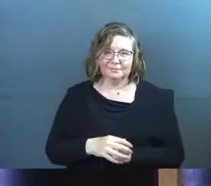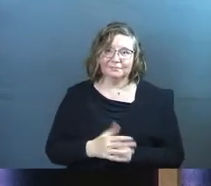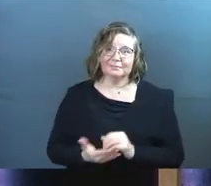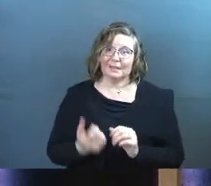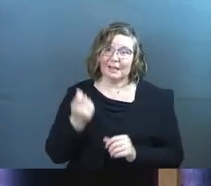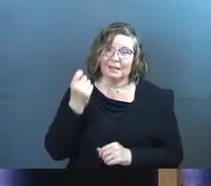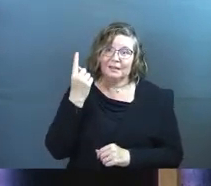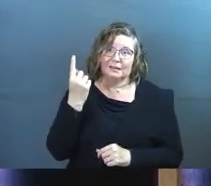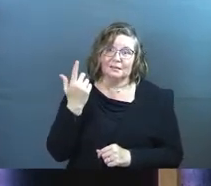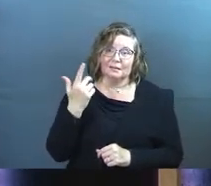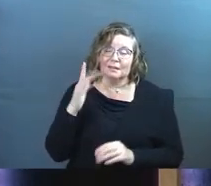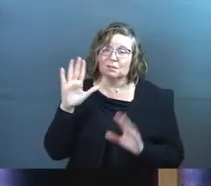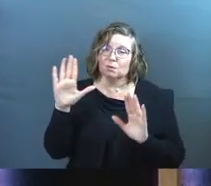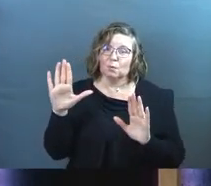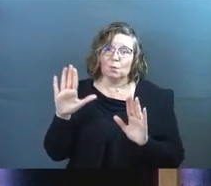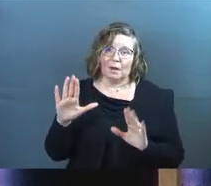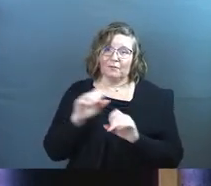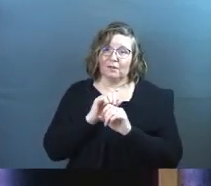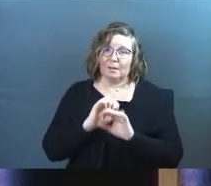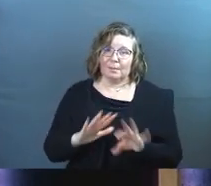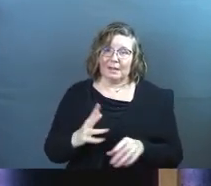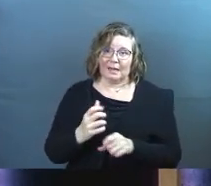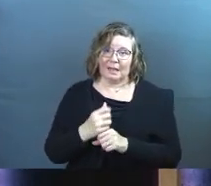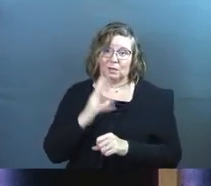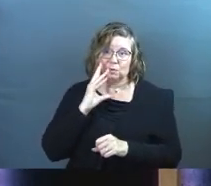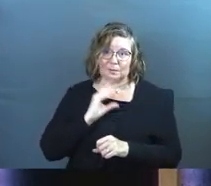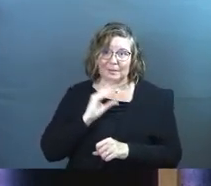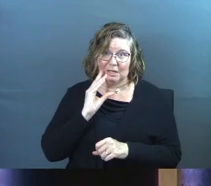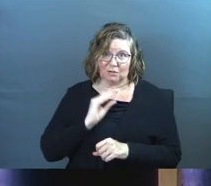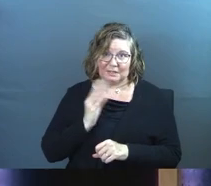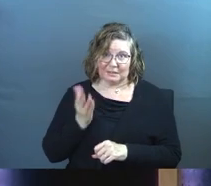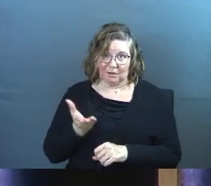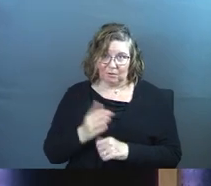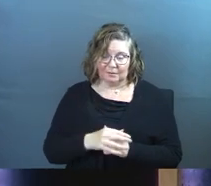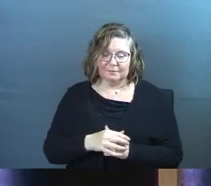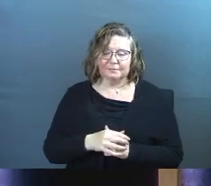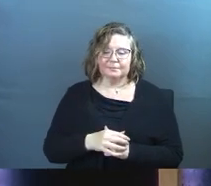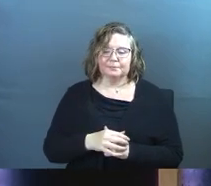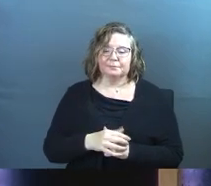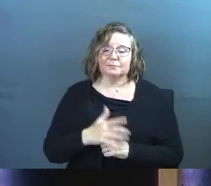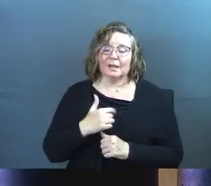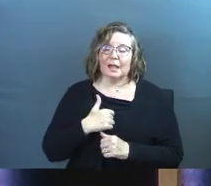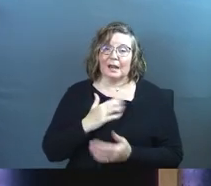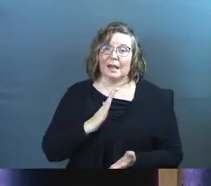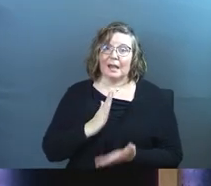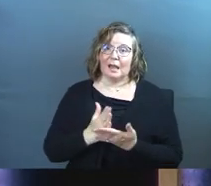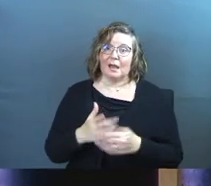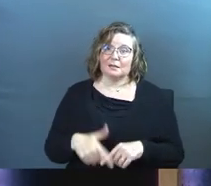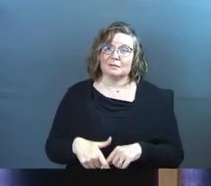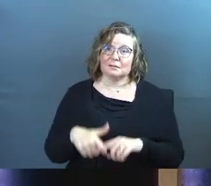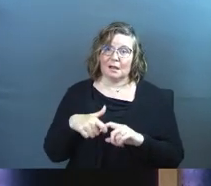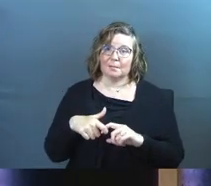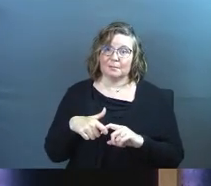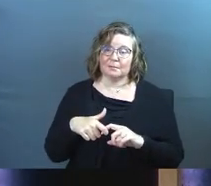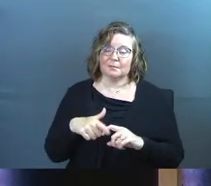I get it. It's, it's a wonderful blessing that I got to experience there. And I stopped and I didn't